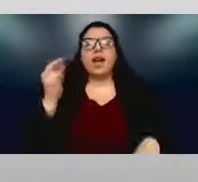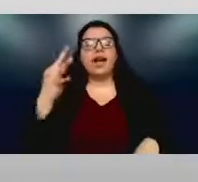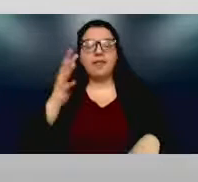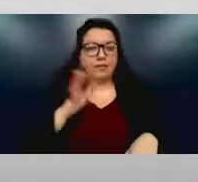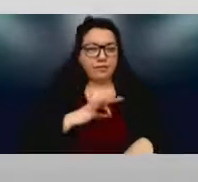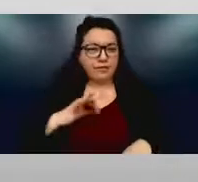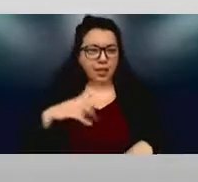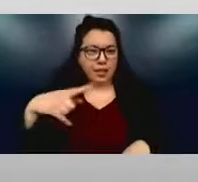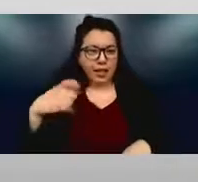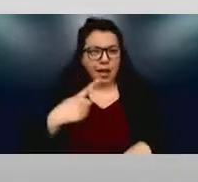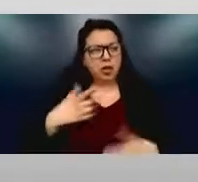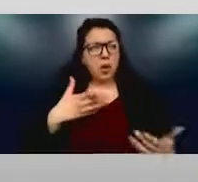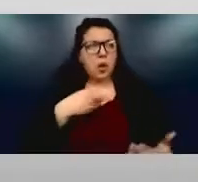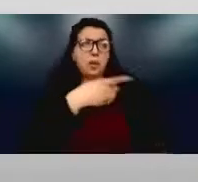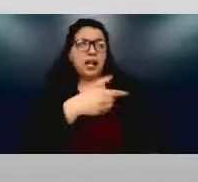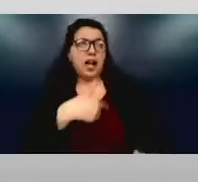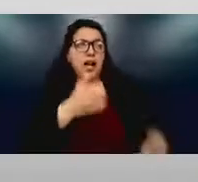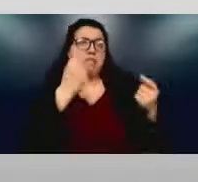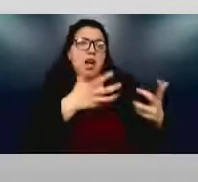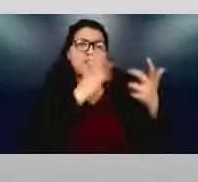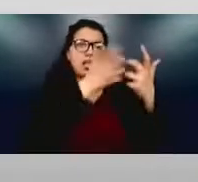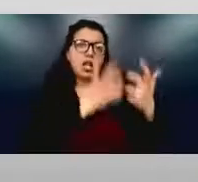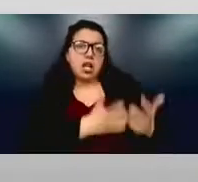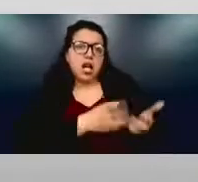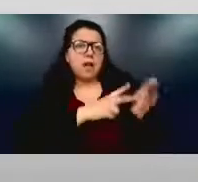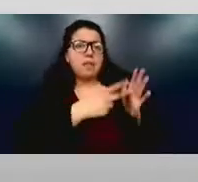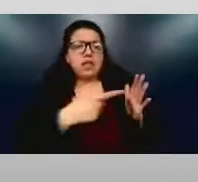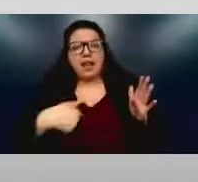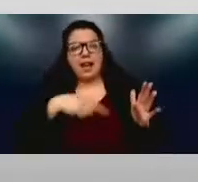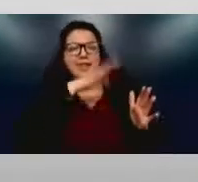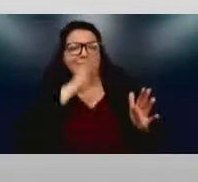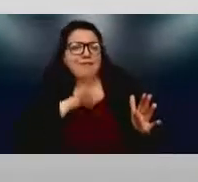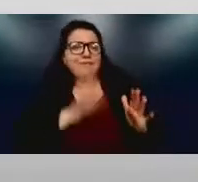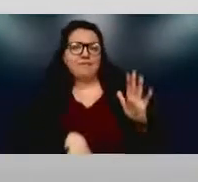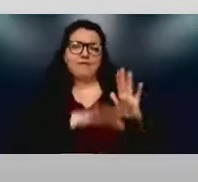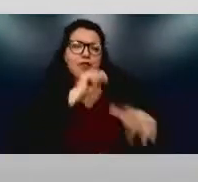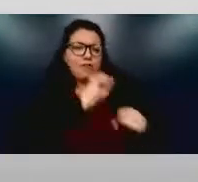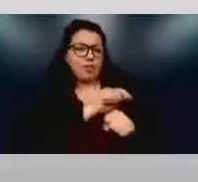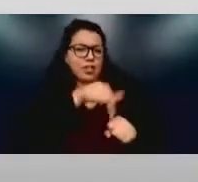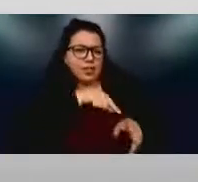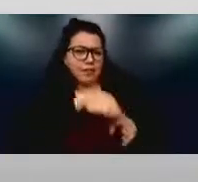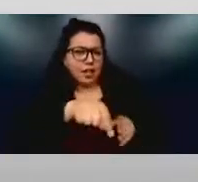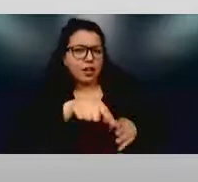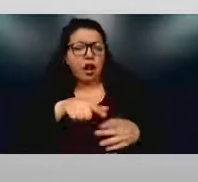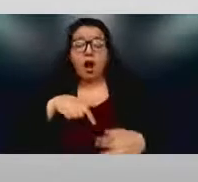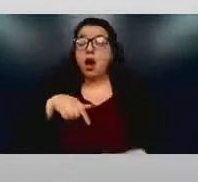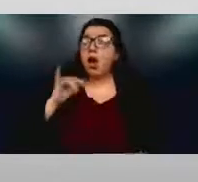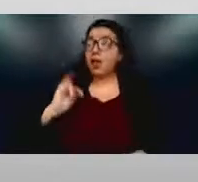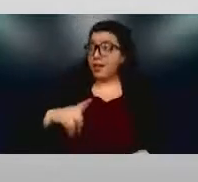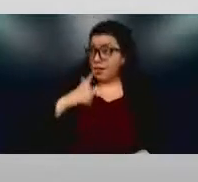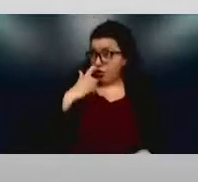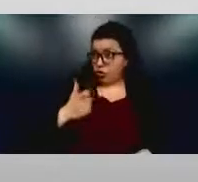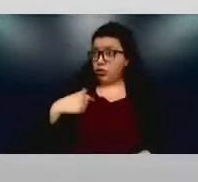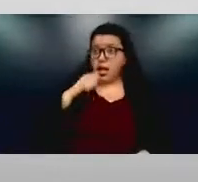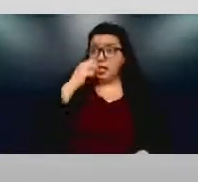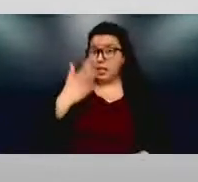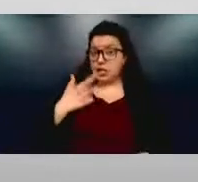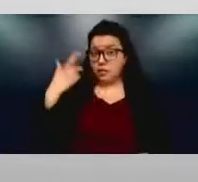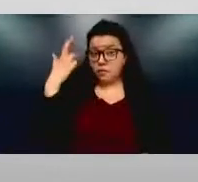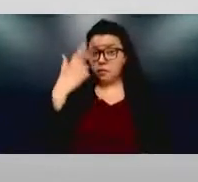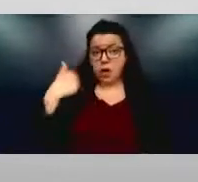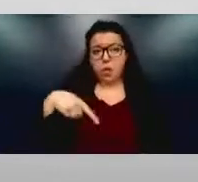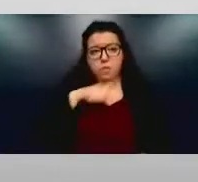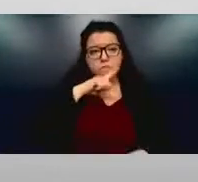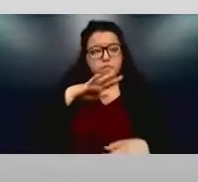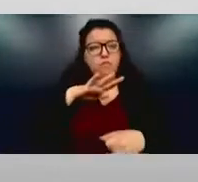getting all these accommodations. I'll never get a job in this field. So, and I said, oh, this is really interesting that you shared this. I didn't know that we promised students to